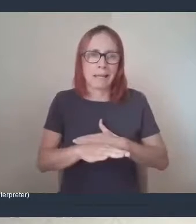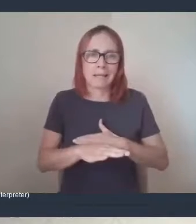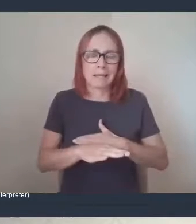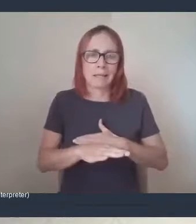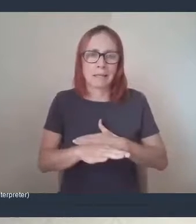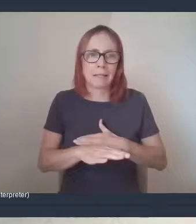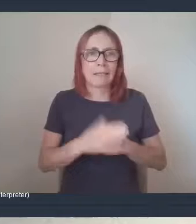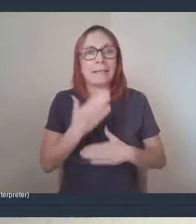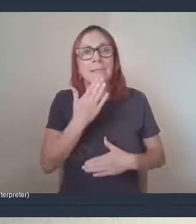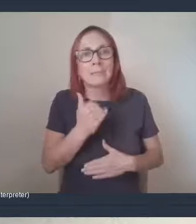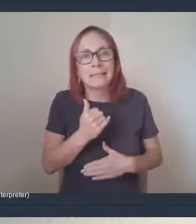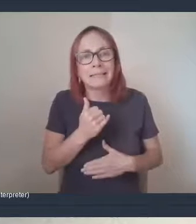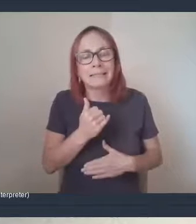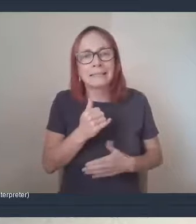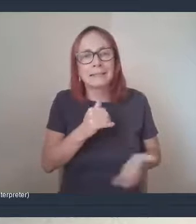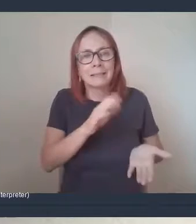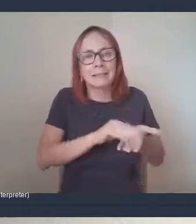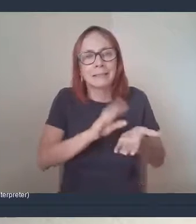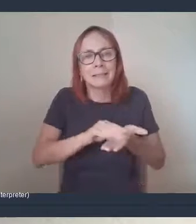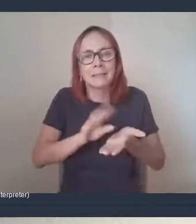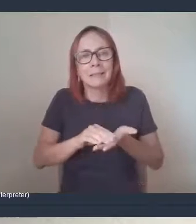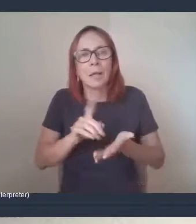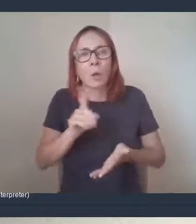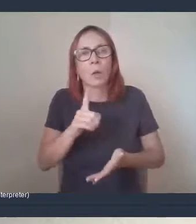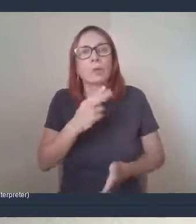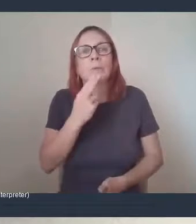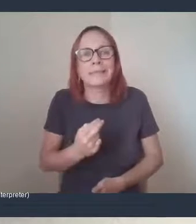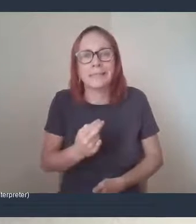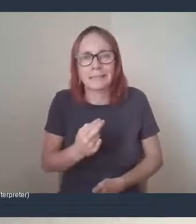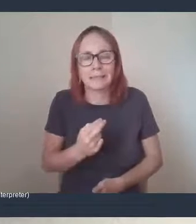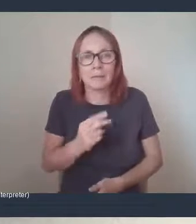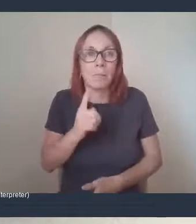only take what they need. But yeah, it's open to everybody.